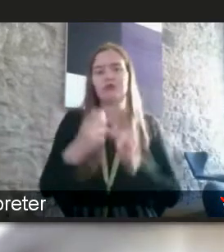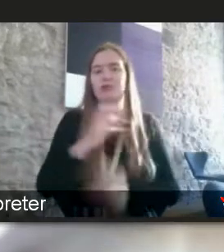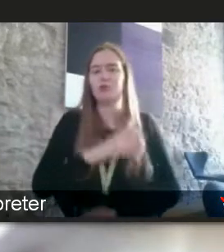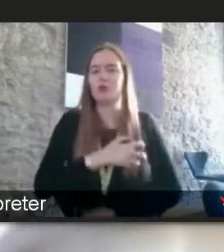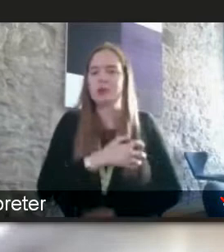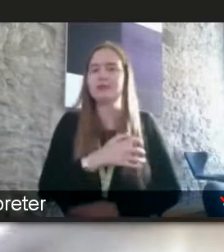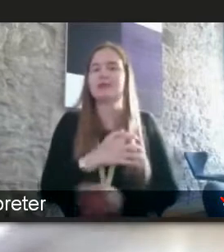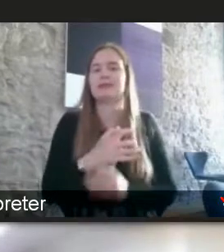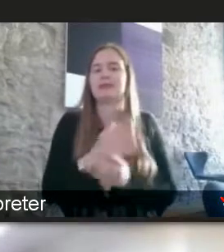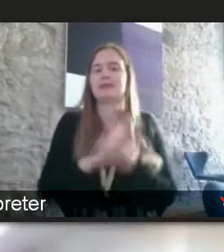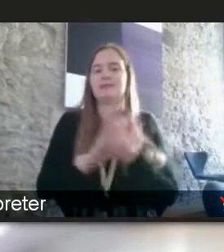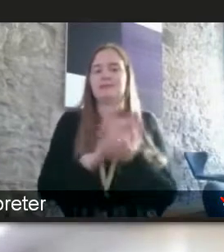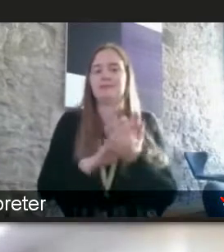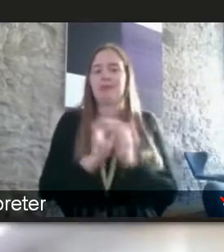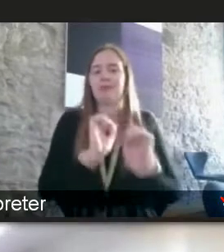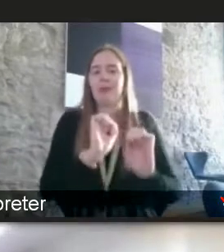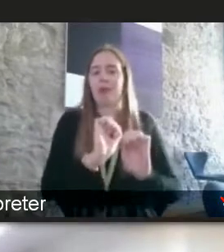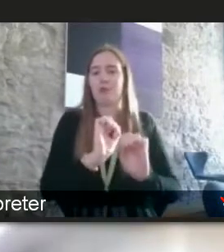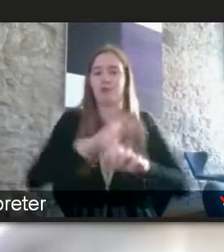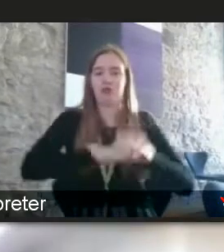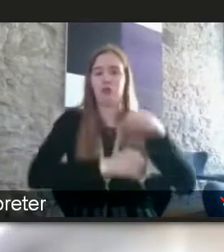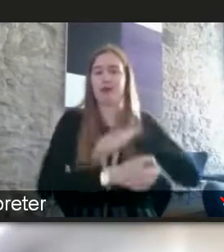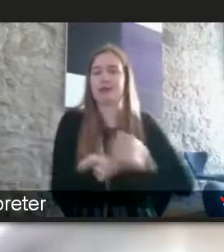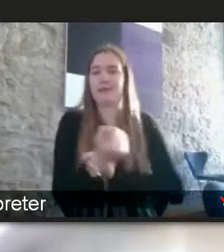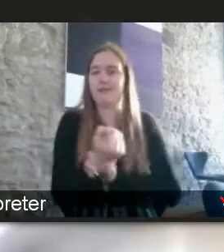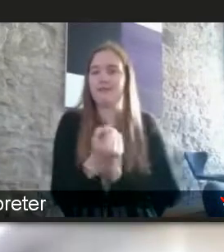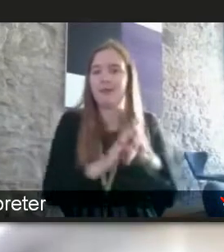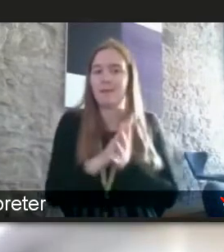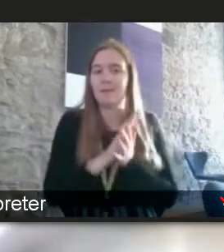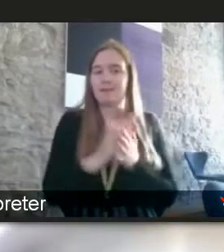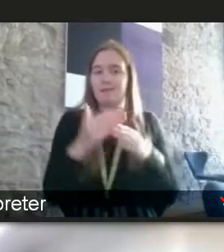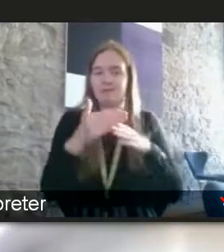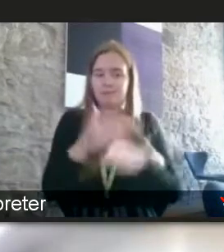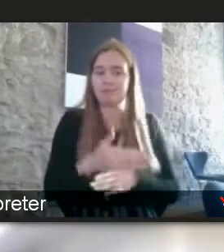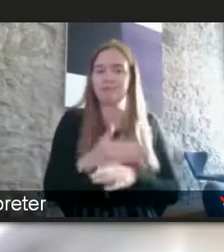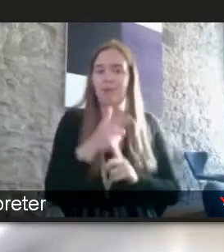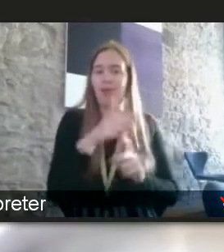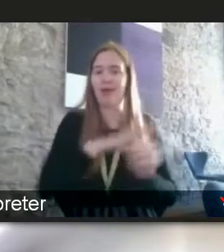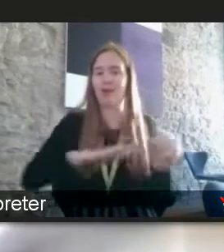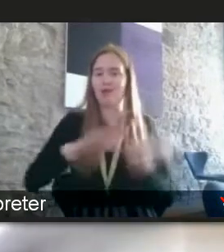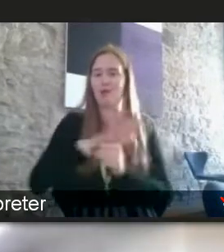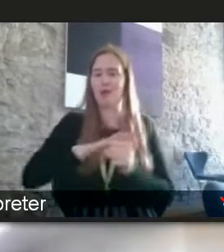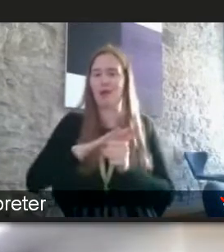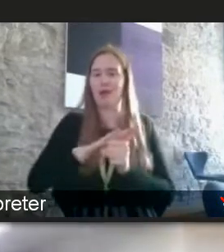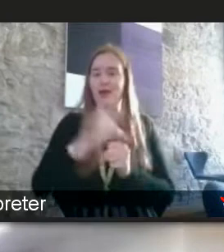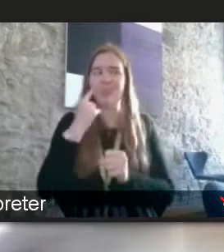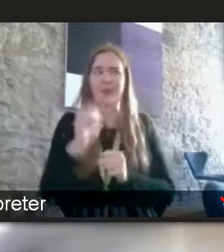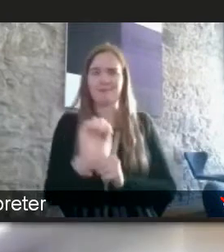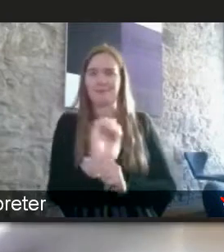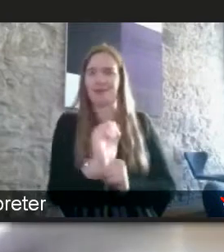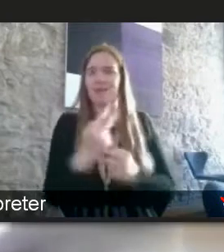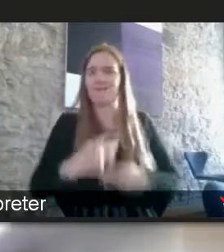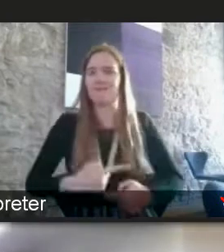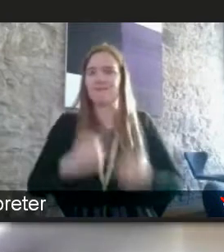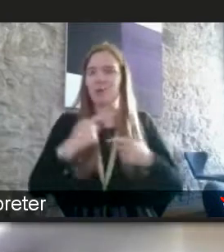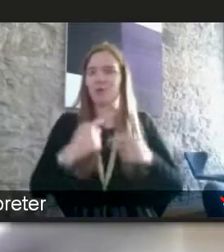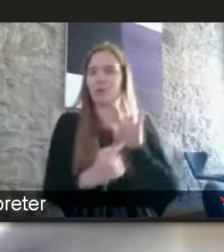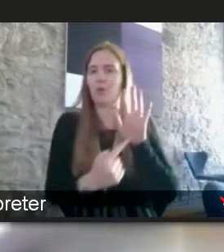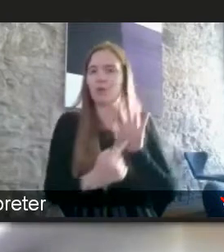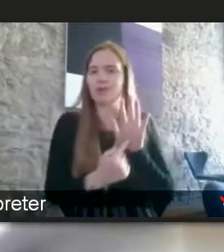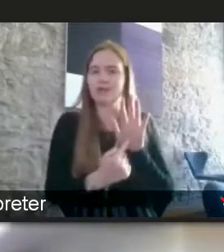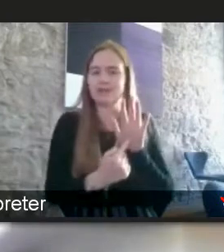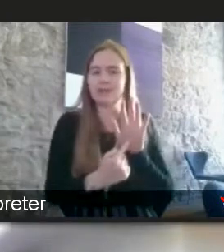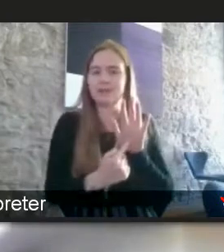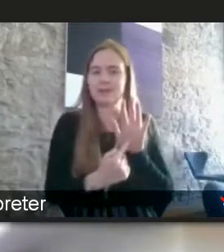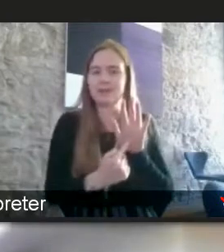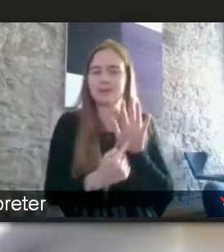trade unions who are incredibly proactive increasingly proactive in this area is extremely important so i mean i'm